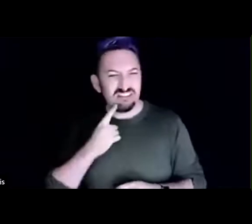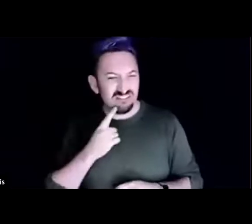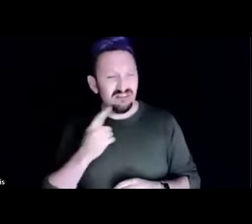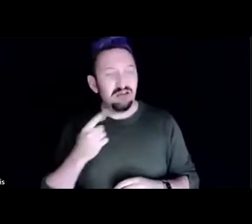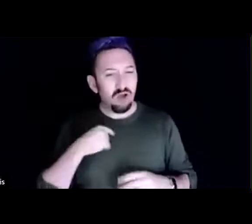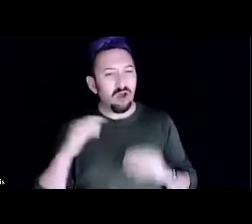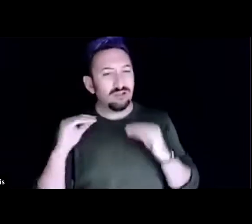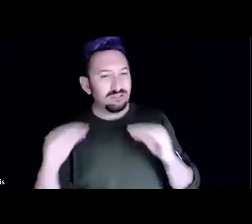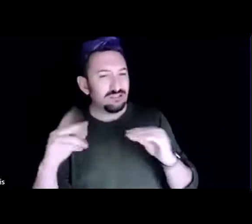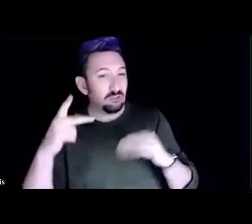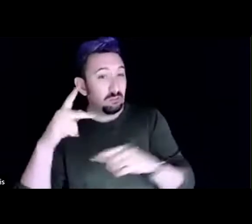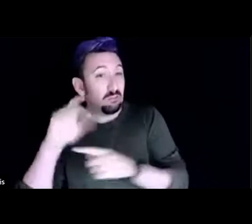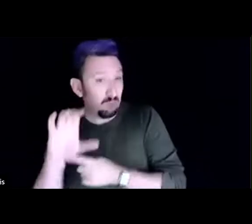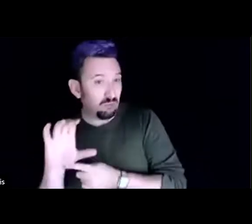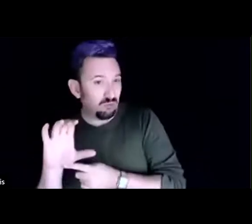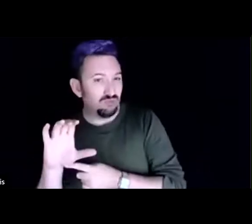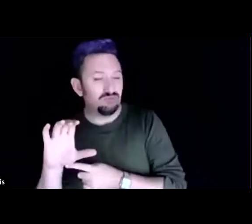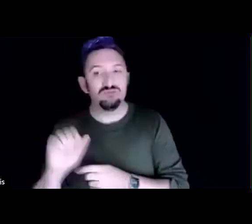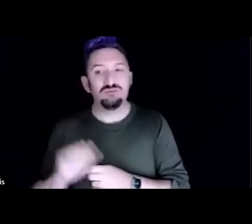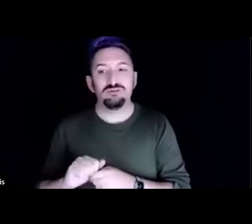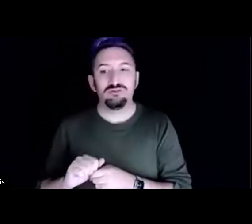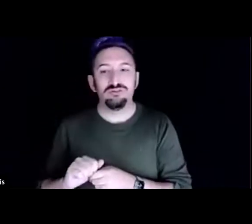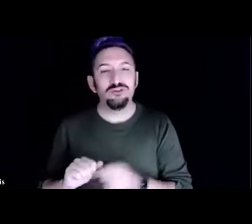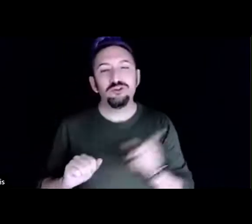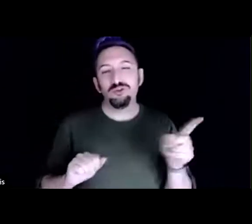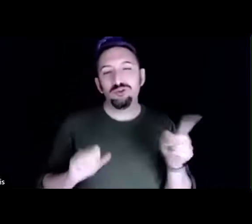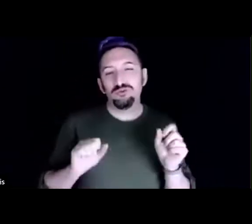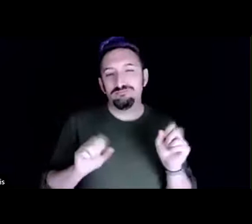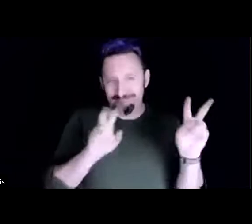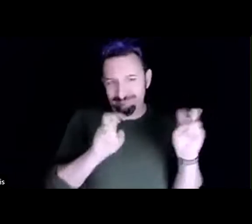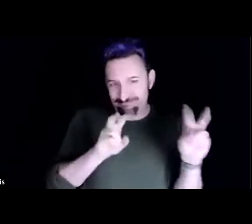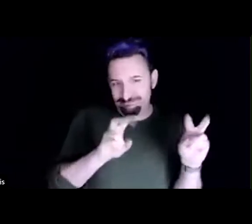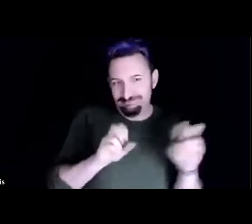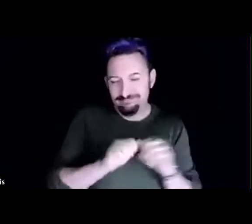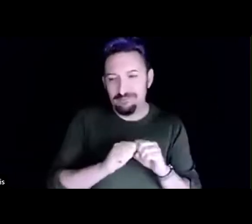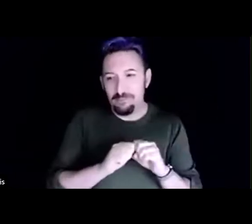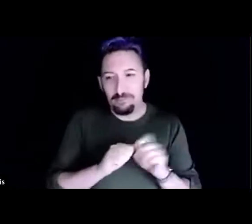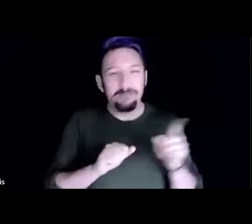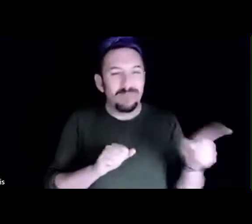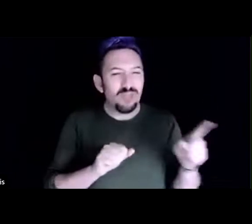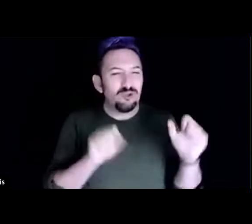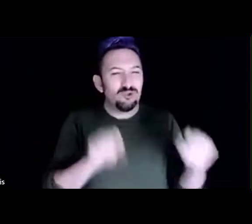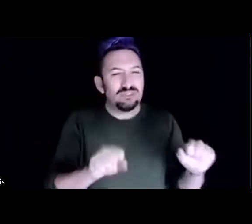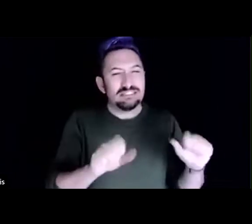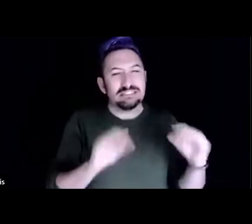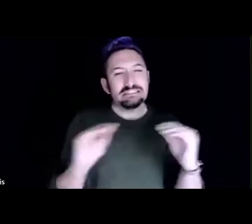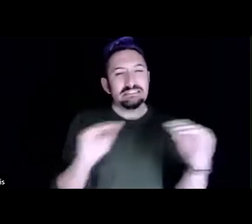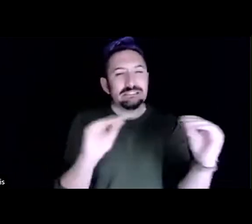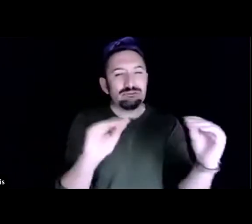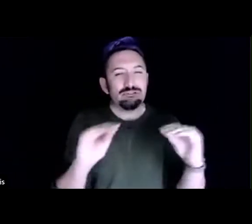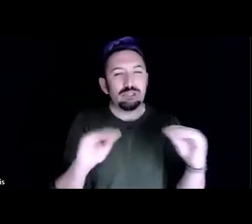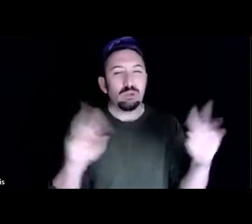You can sort of, she didn't frame it this way, but I did. You can teach sort of the woo-woo spiritual aspects.